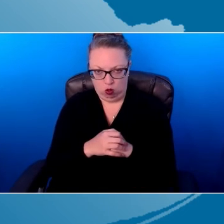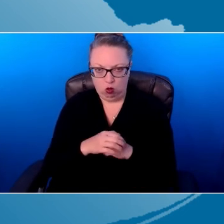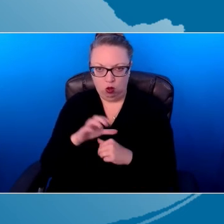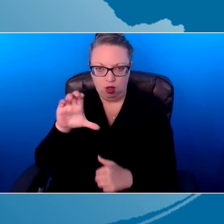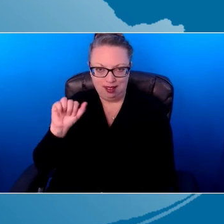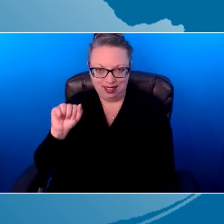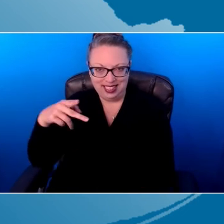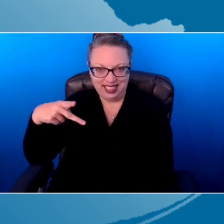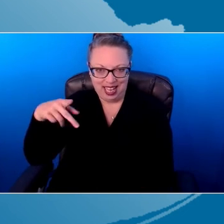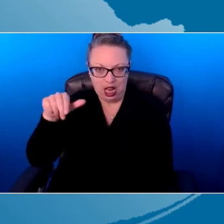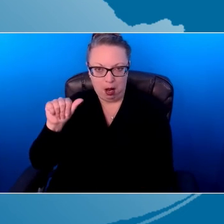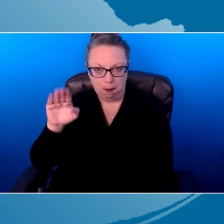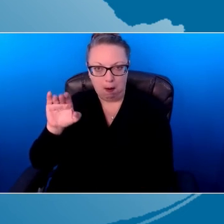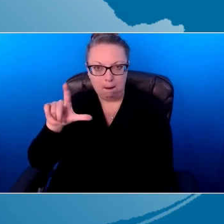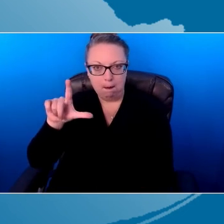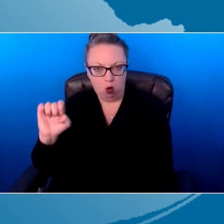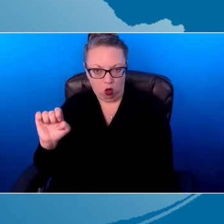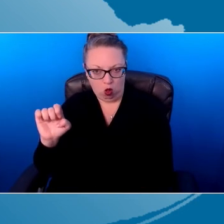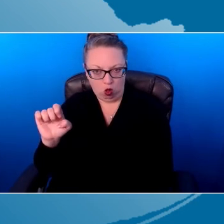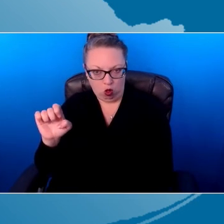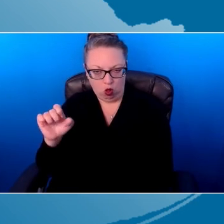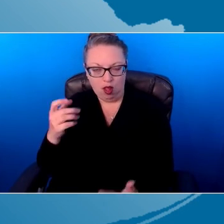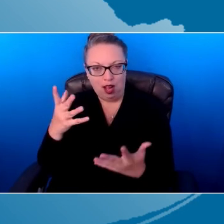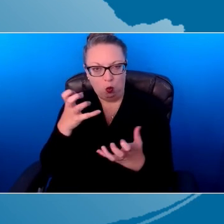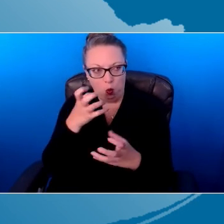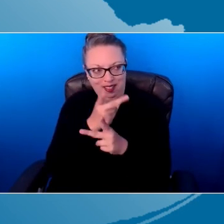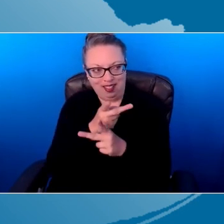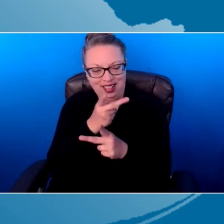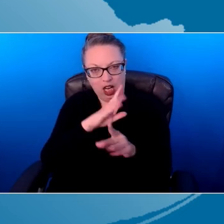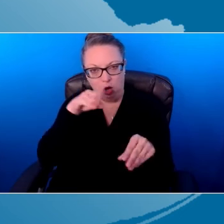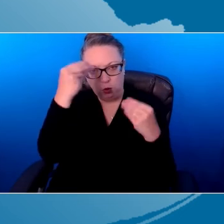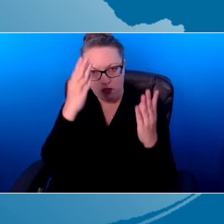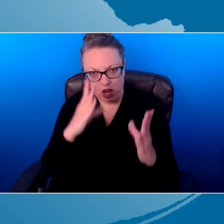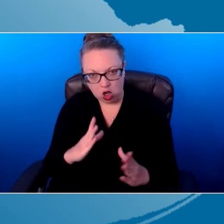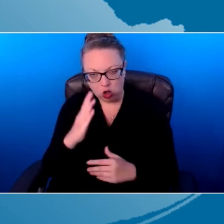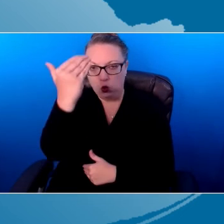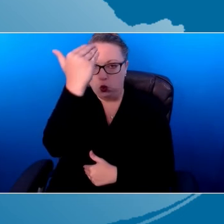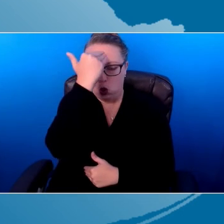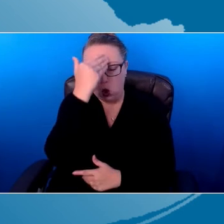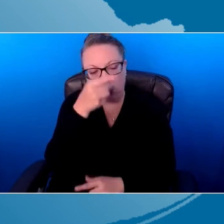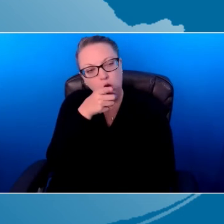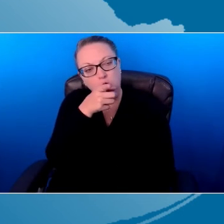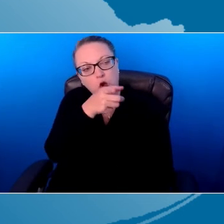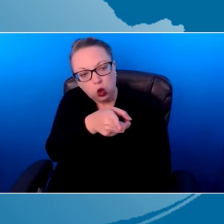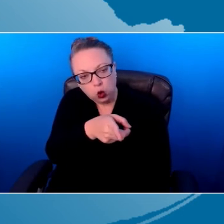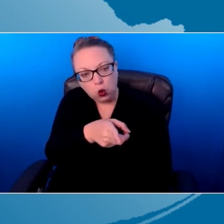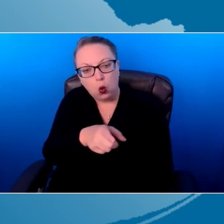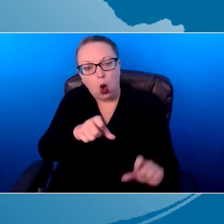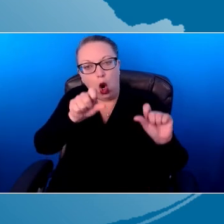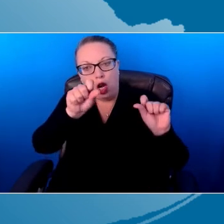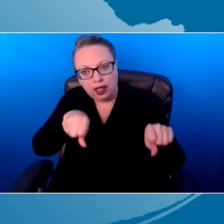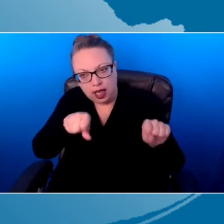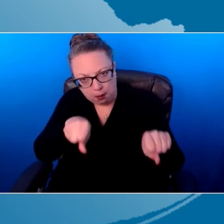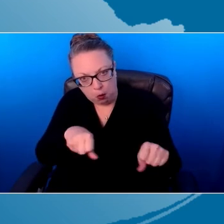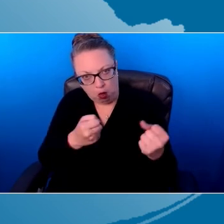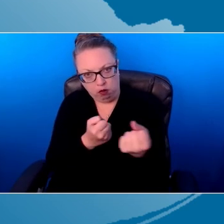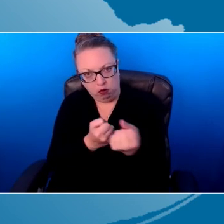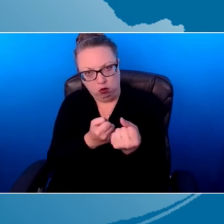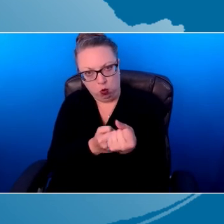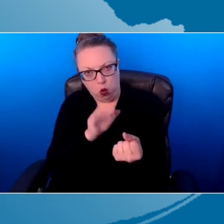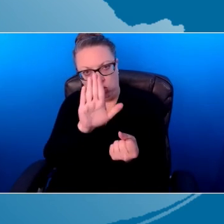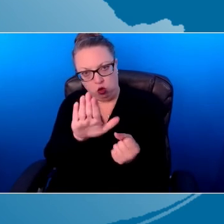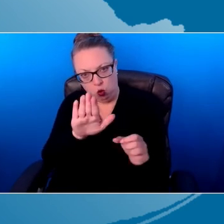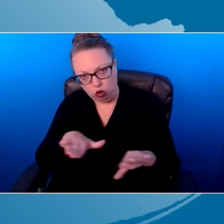that you are capable of supporting your child's learning and development.